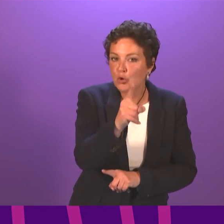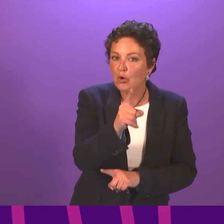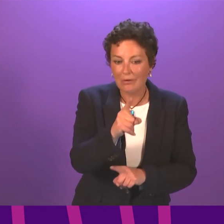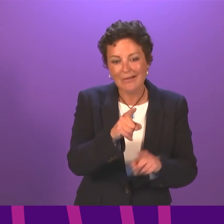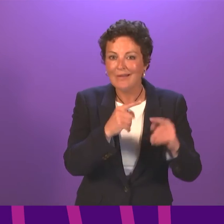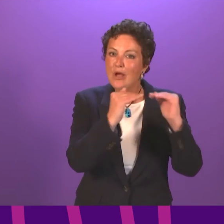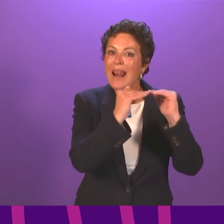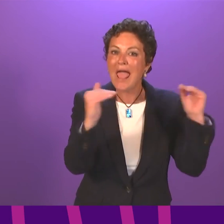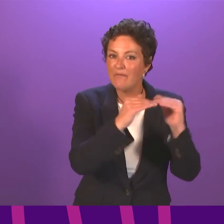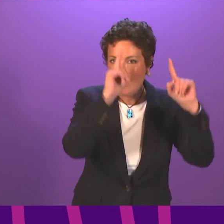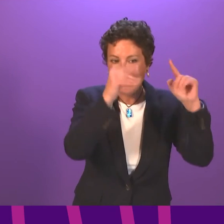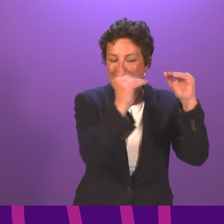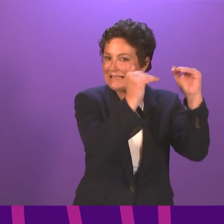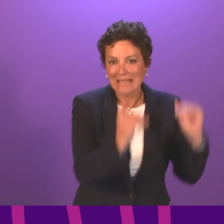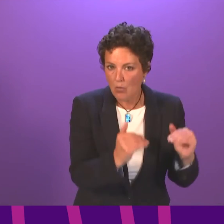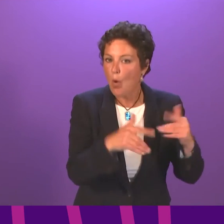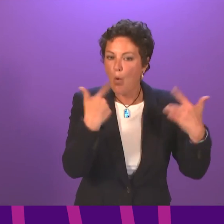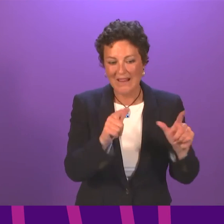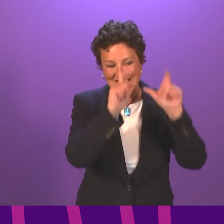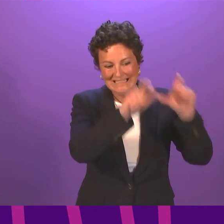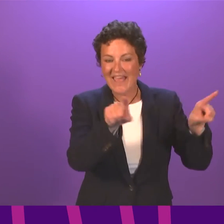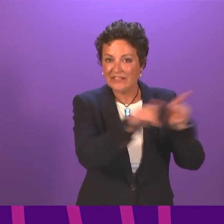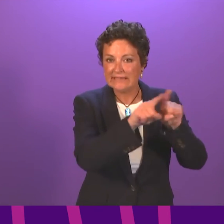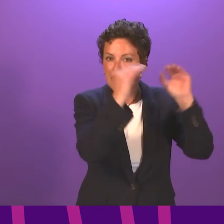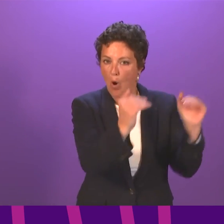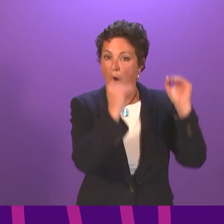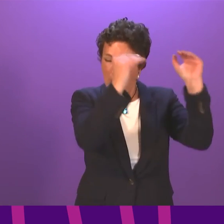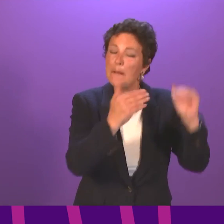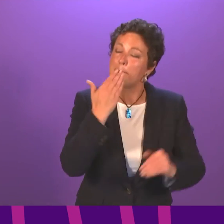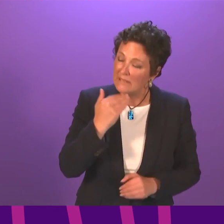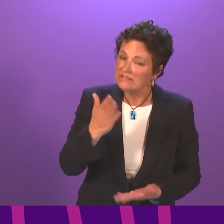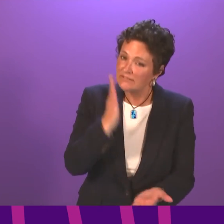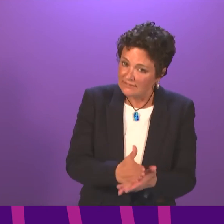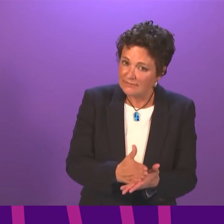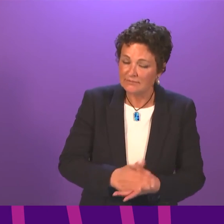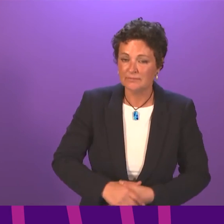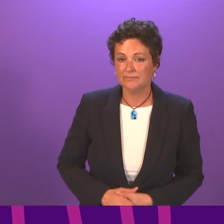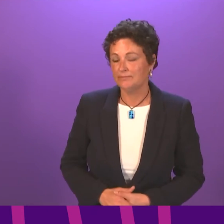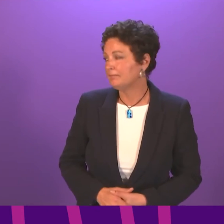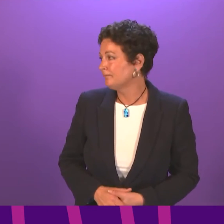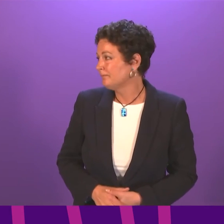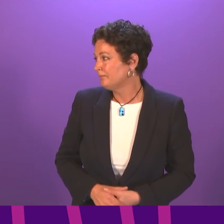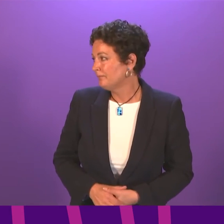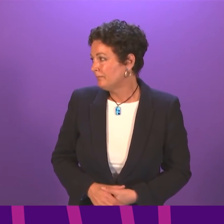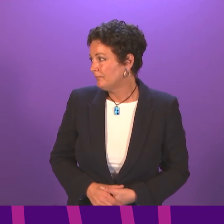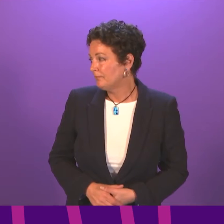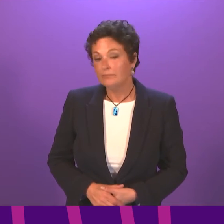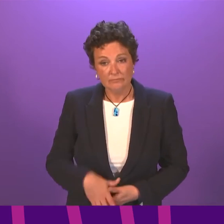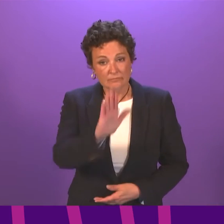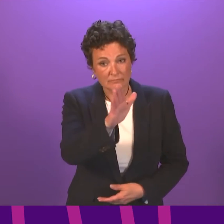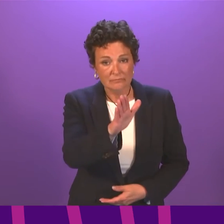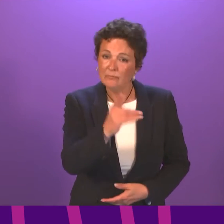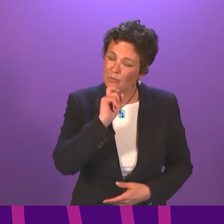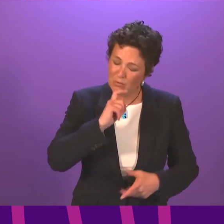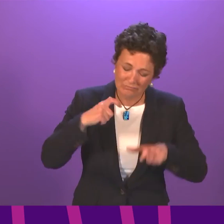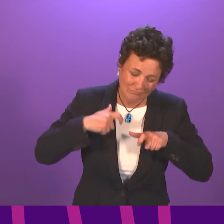young people be forced to take to the streets again this year to force her to change her mind? First Minister. Again, we will continue to